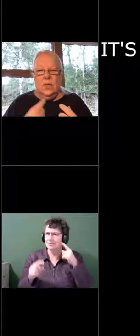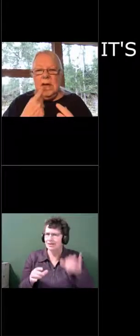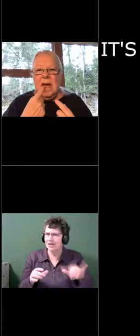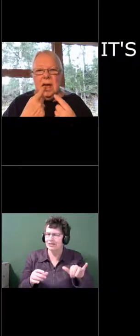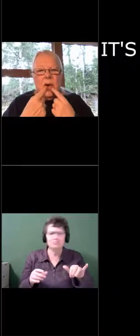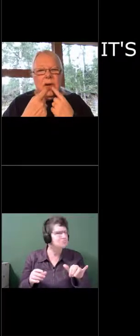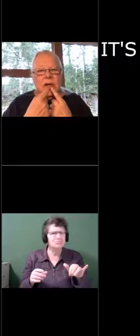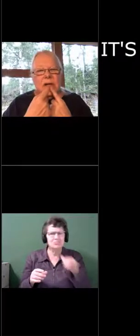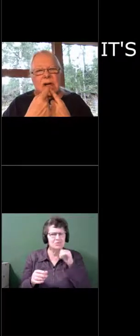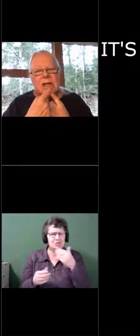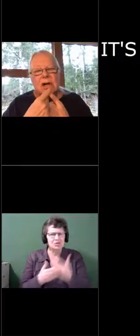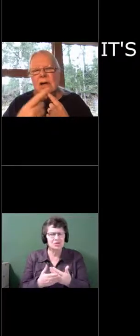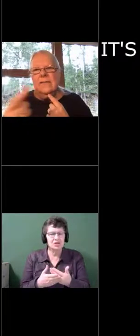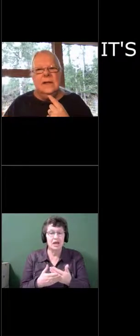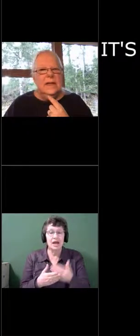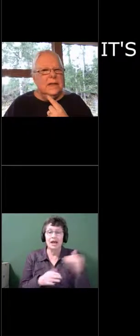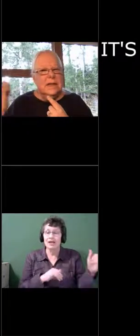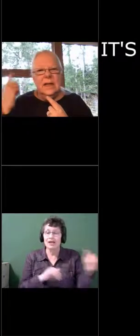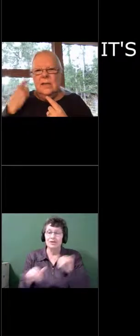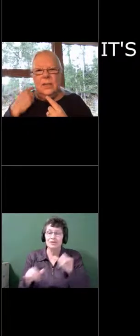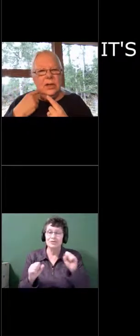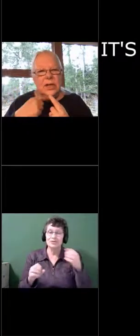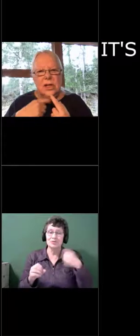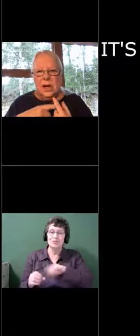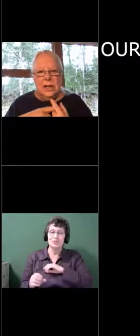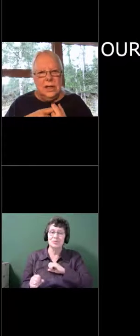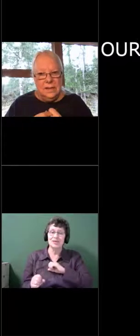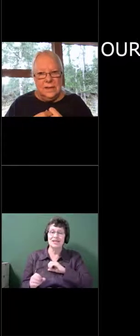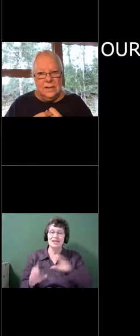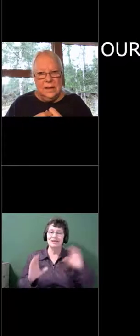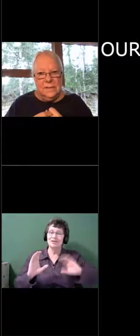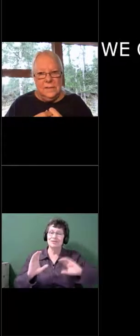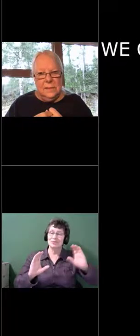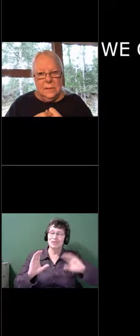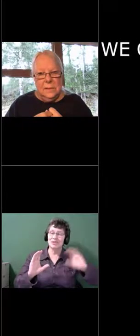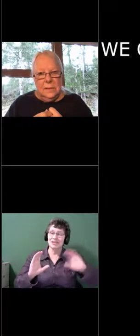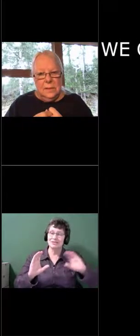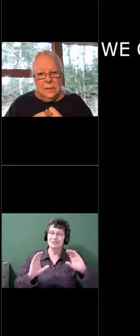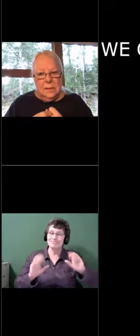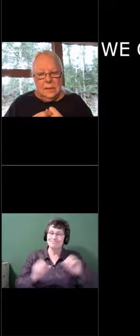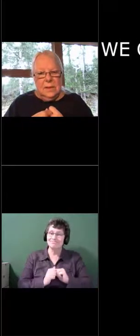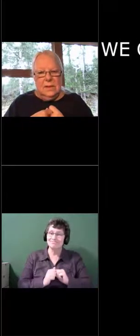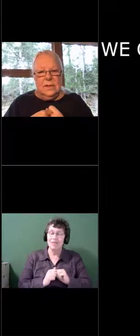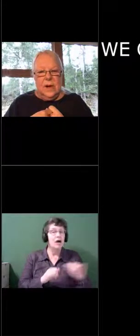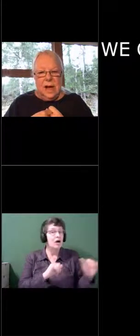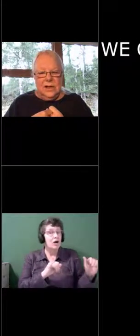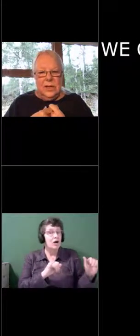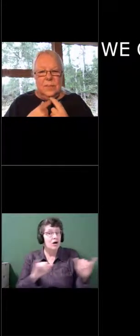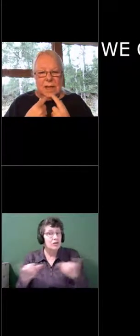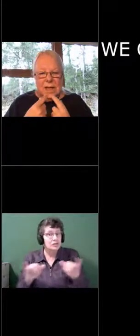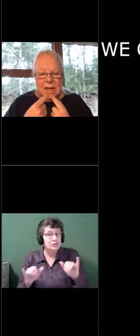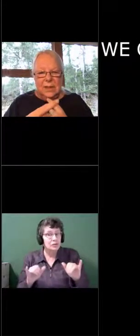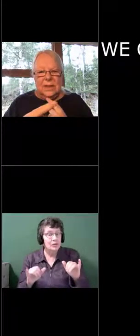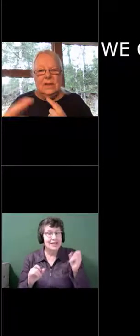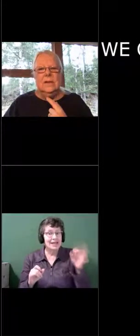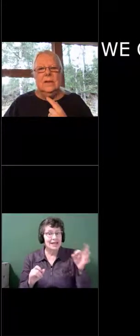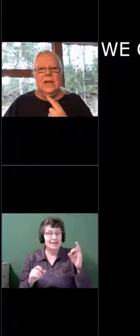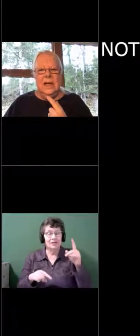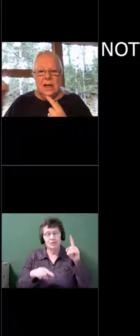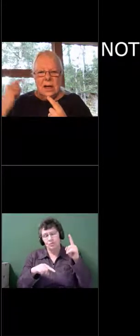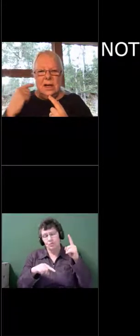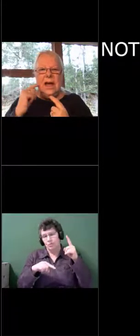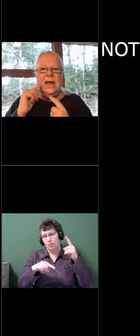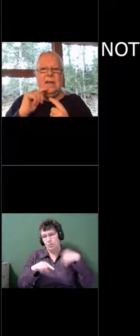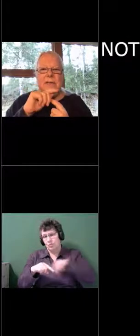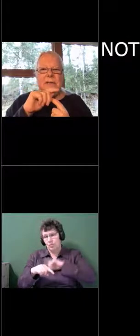So we, we could not talk very easily if we could not hear ourselves. So actually being able to